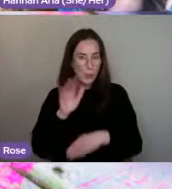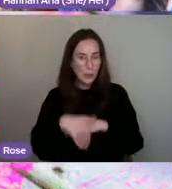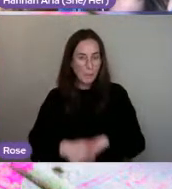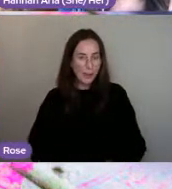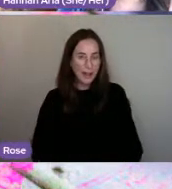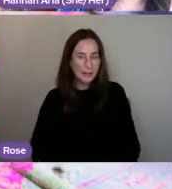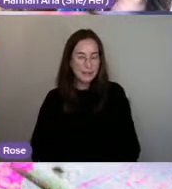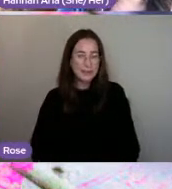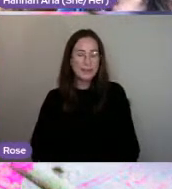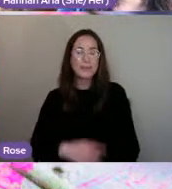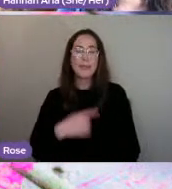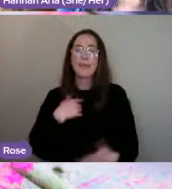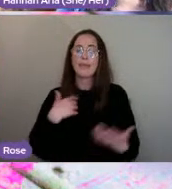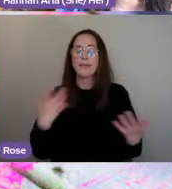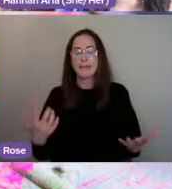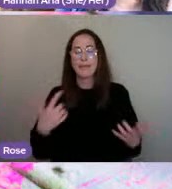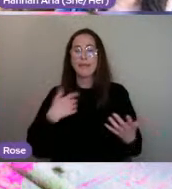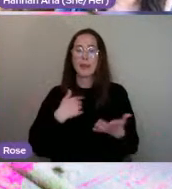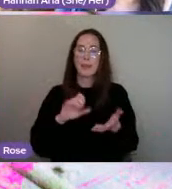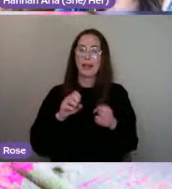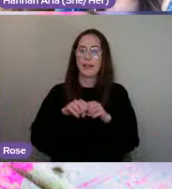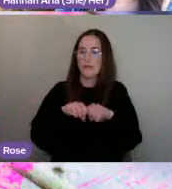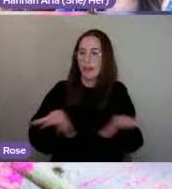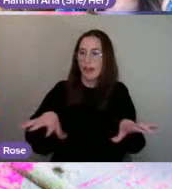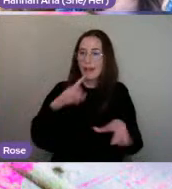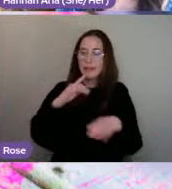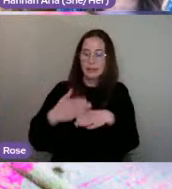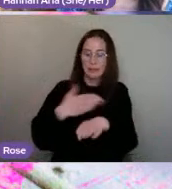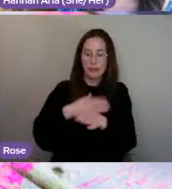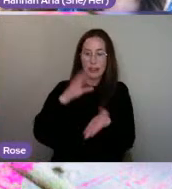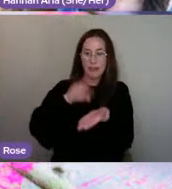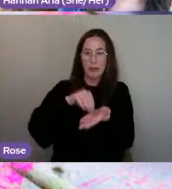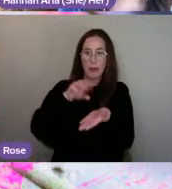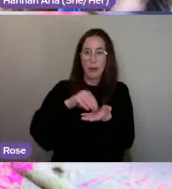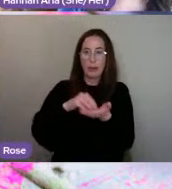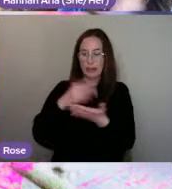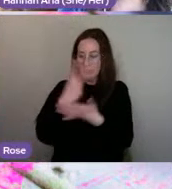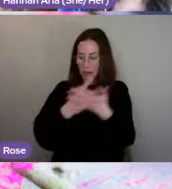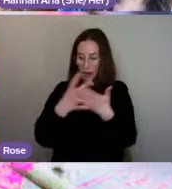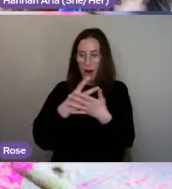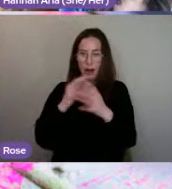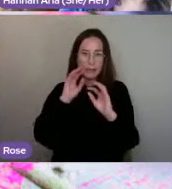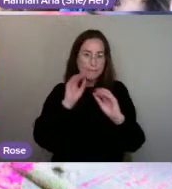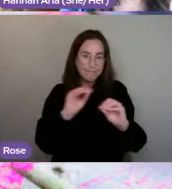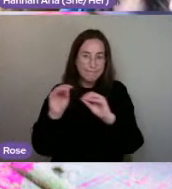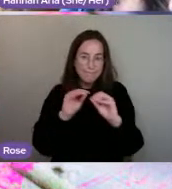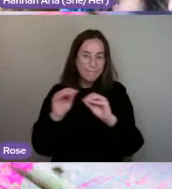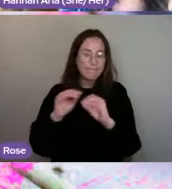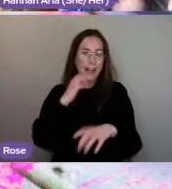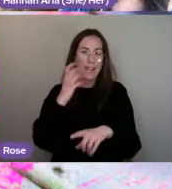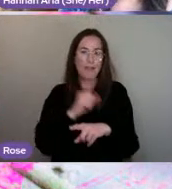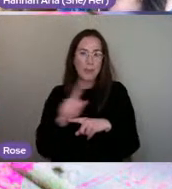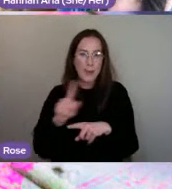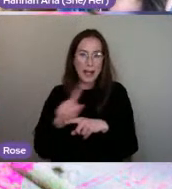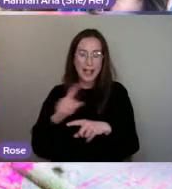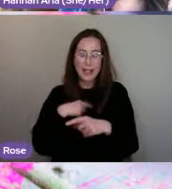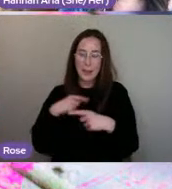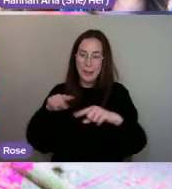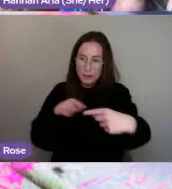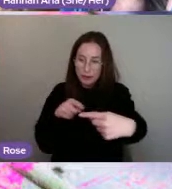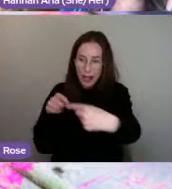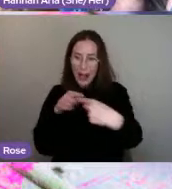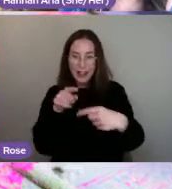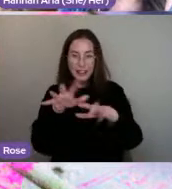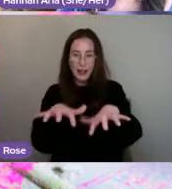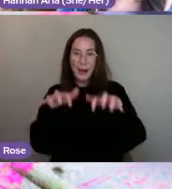Basically, we release pre-recorded art tutorials every week. We challenge you as an audience to get involved and give